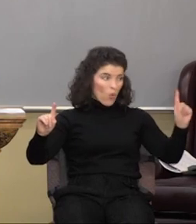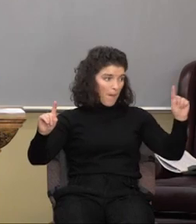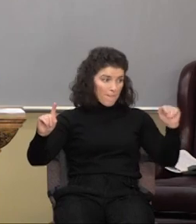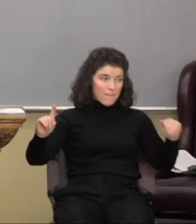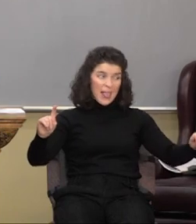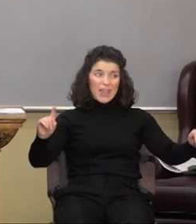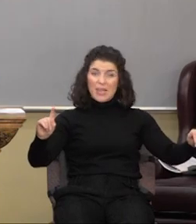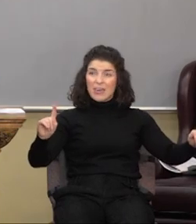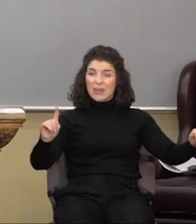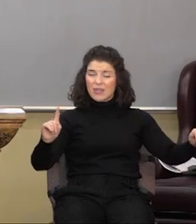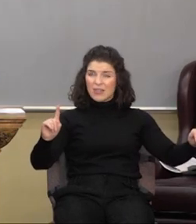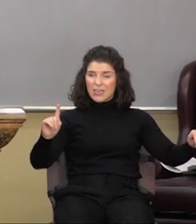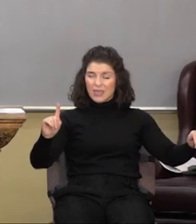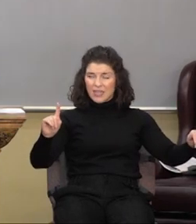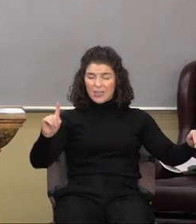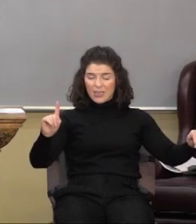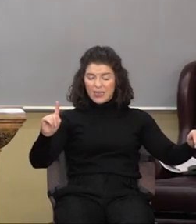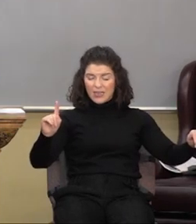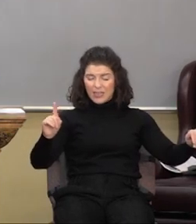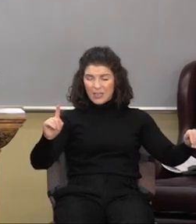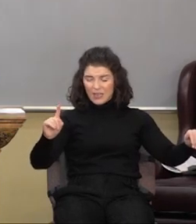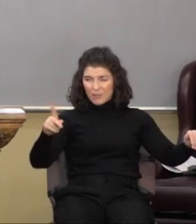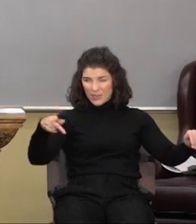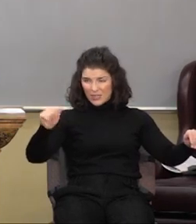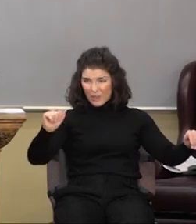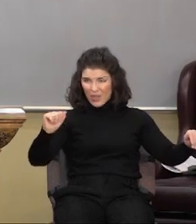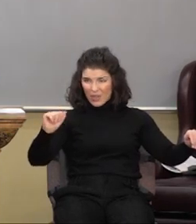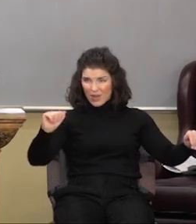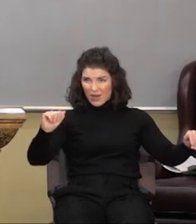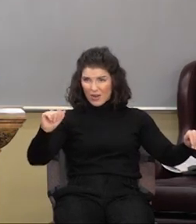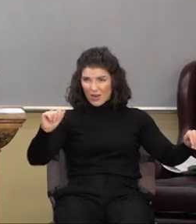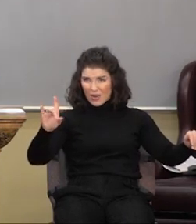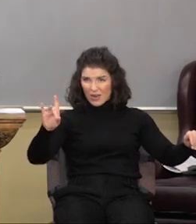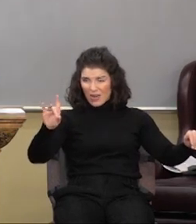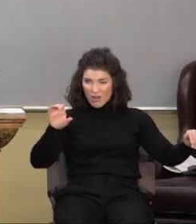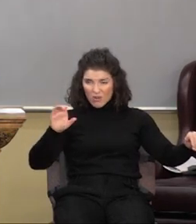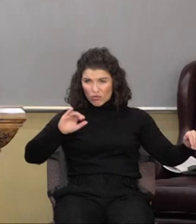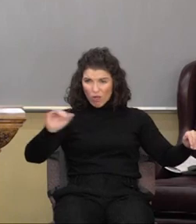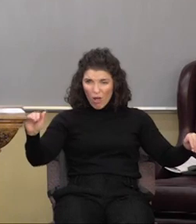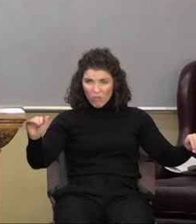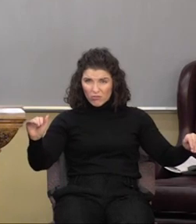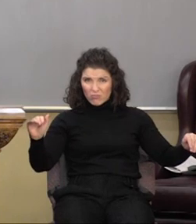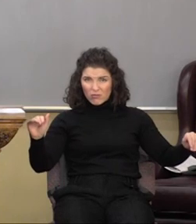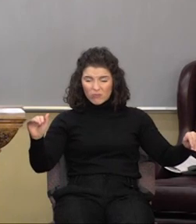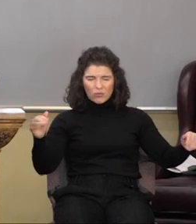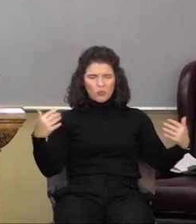dollars and an acre of Pennsylvania dirt be $800?